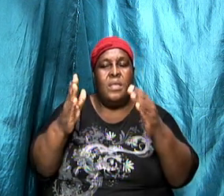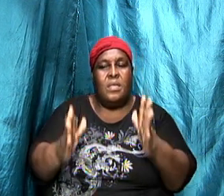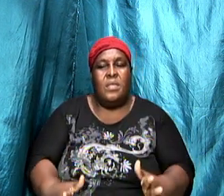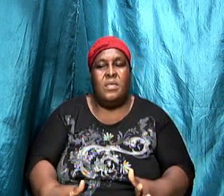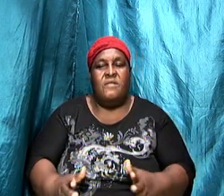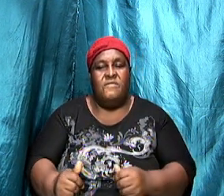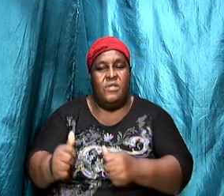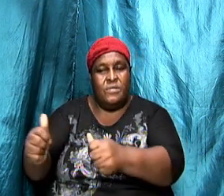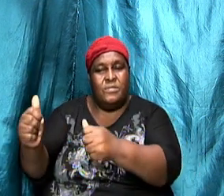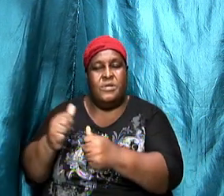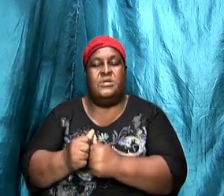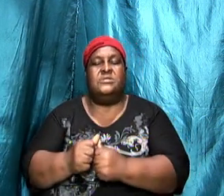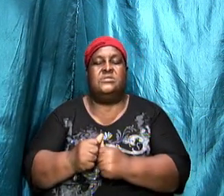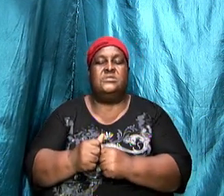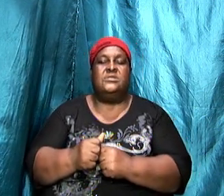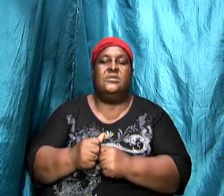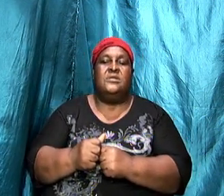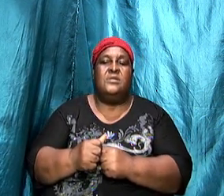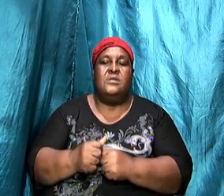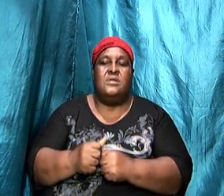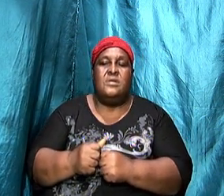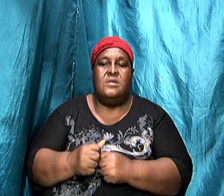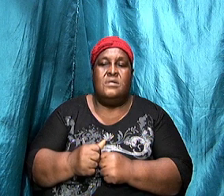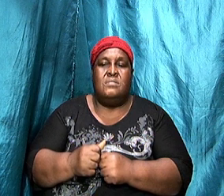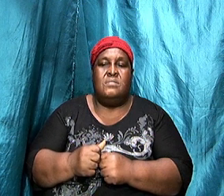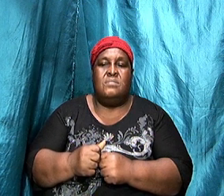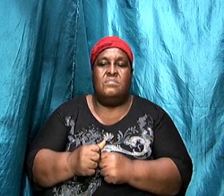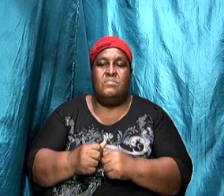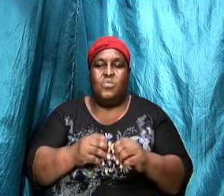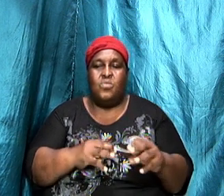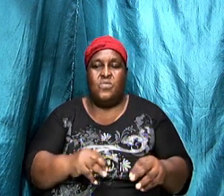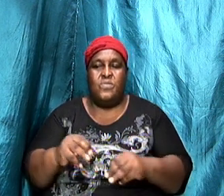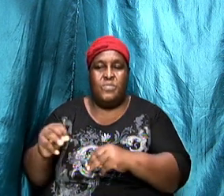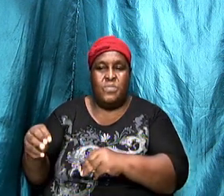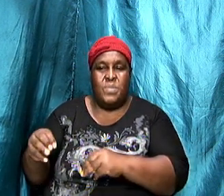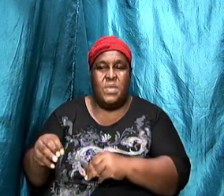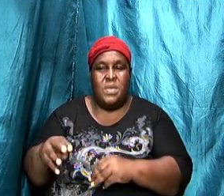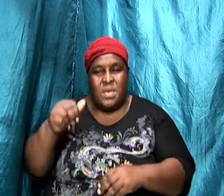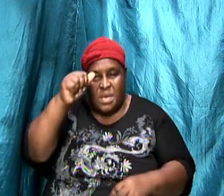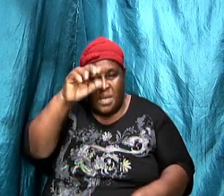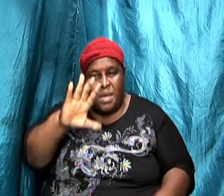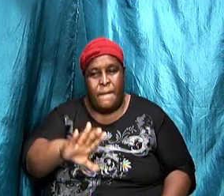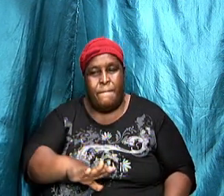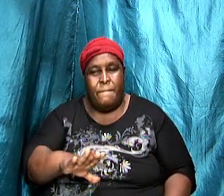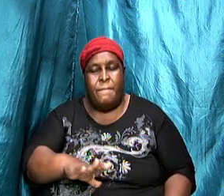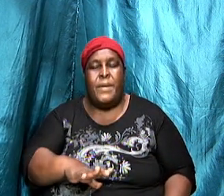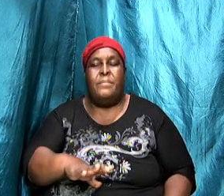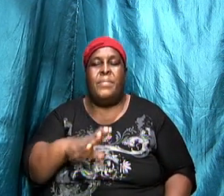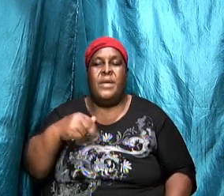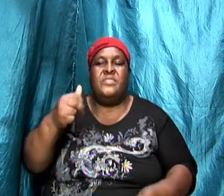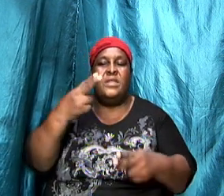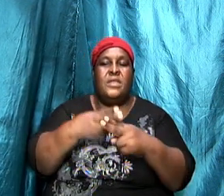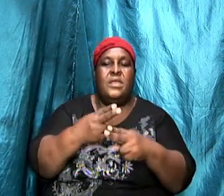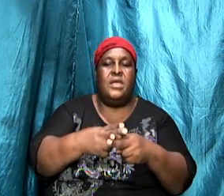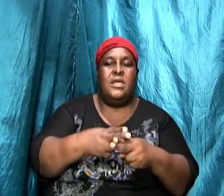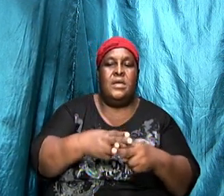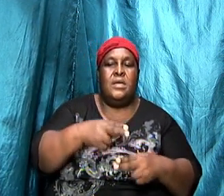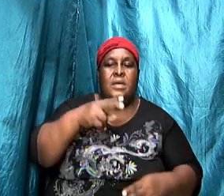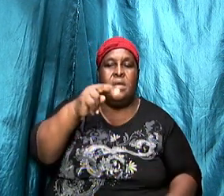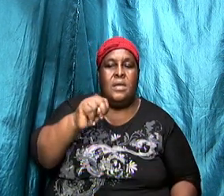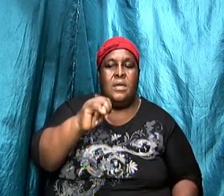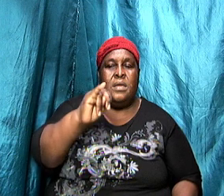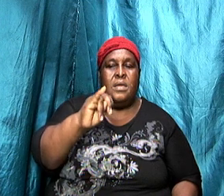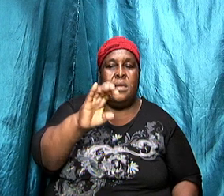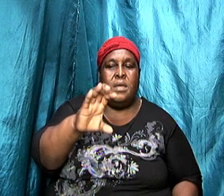originator some gnostic movement a man by the name of Nicholas it is believed that it is the same Nicholas